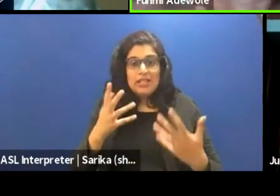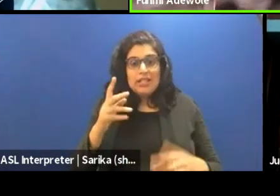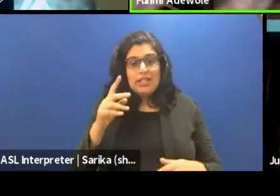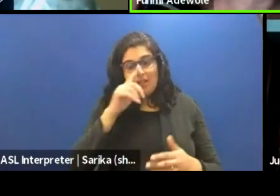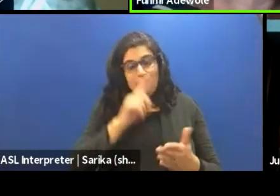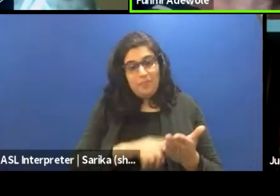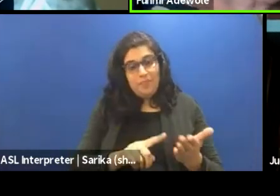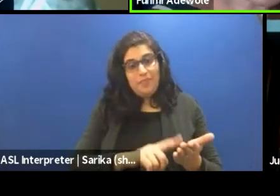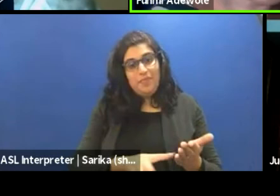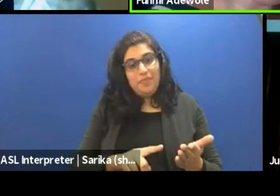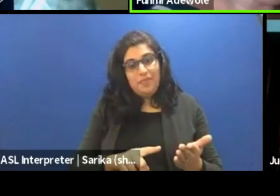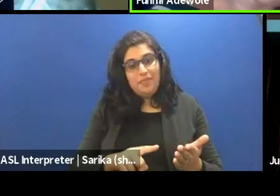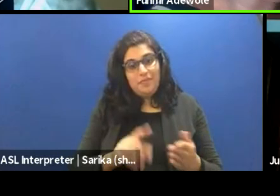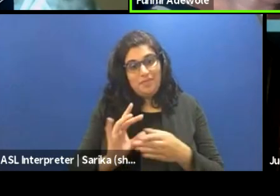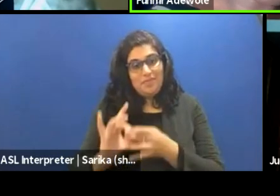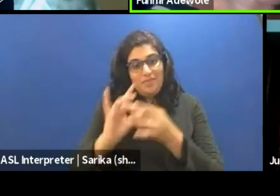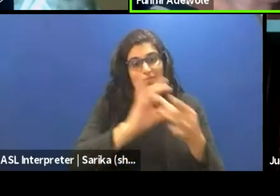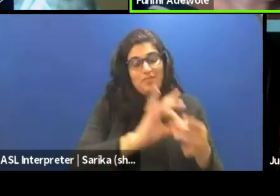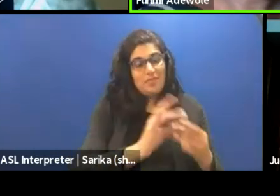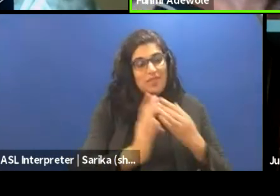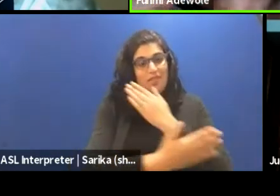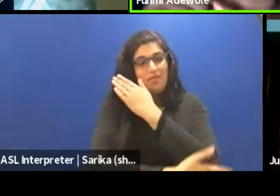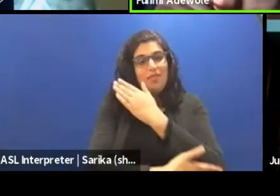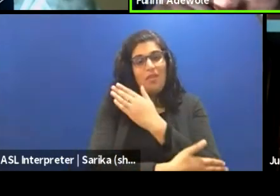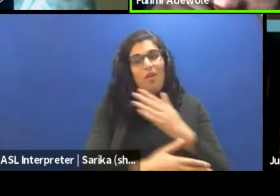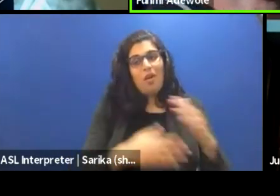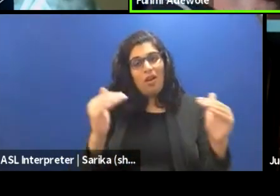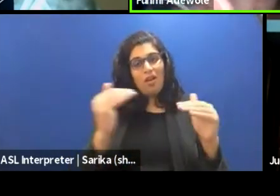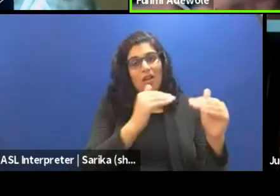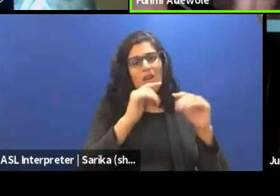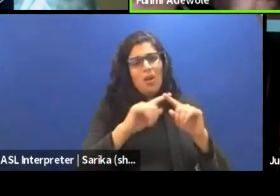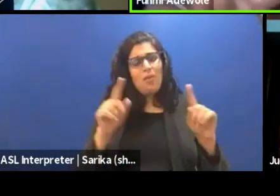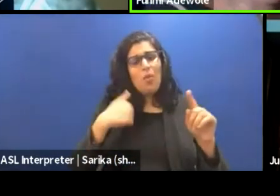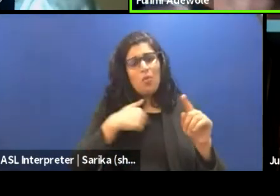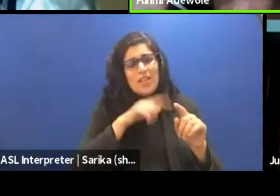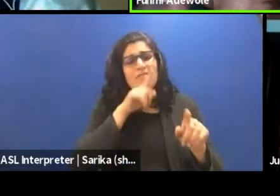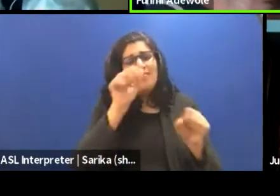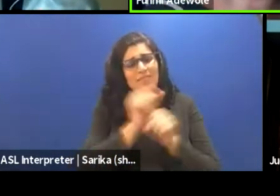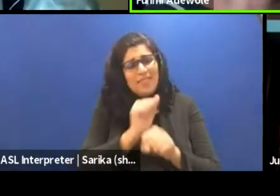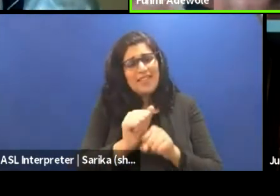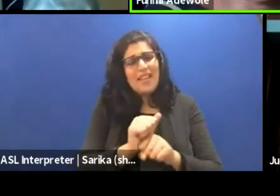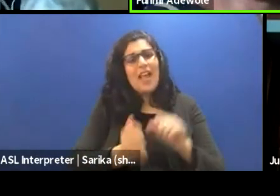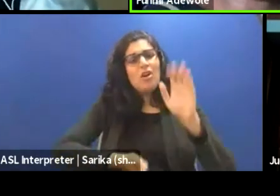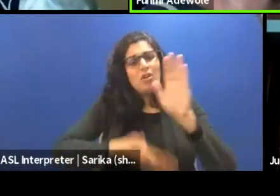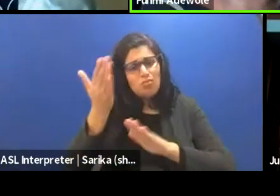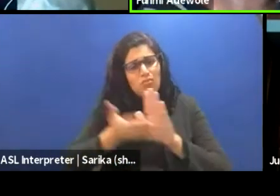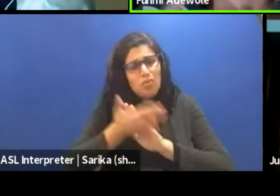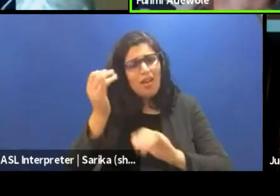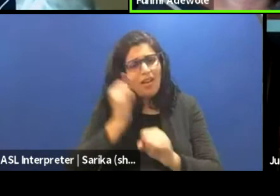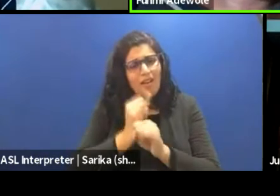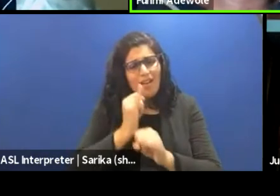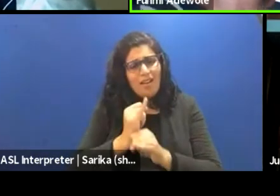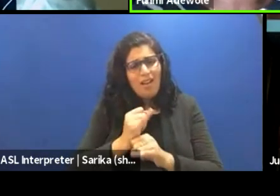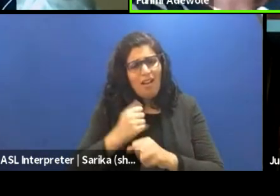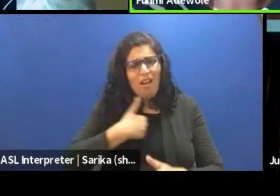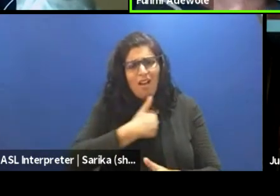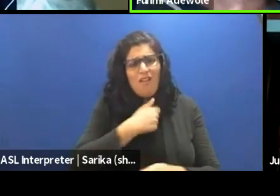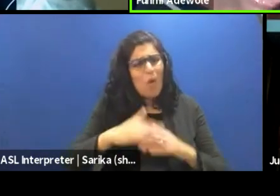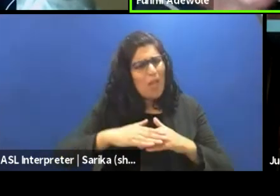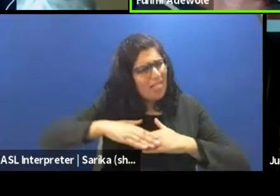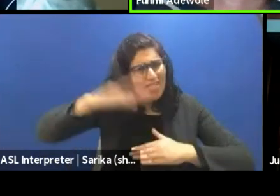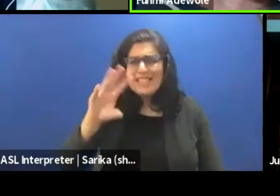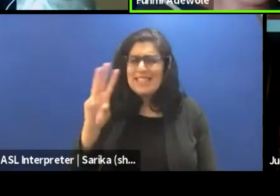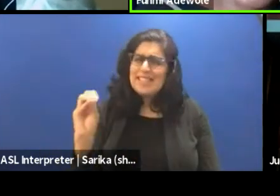refer only to foreign counterparts. But we have actually run these institutions ourselves for at least 60 years,